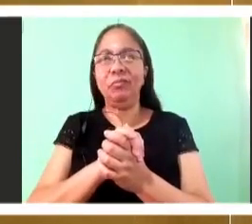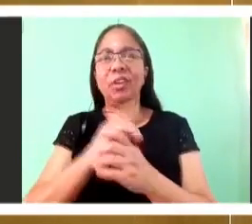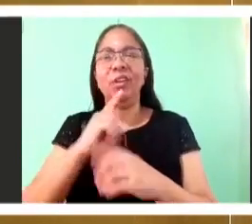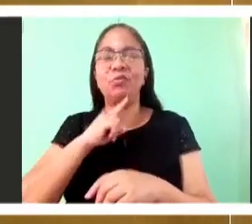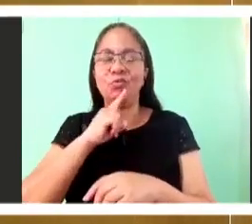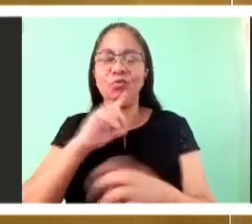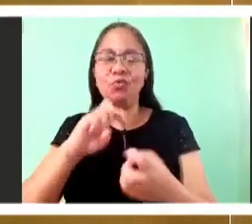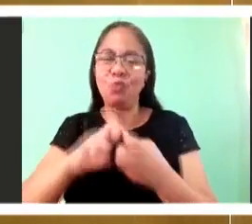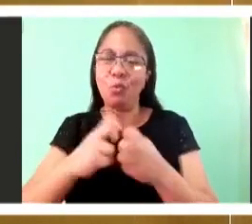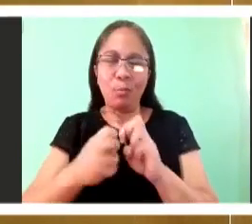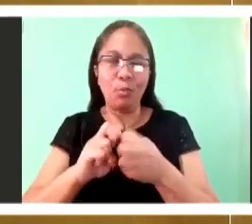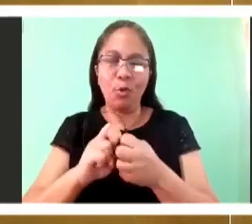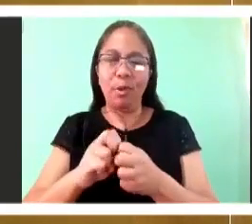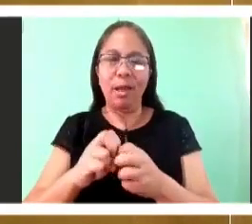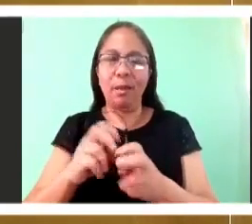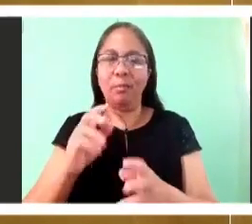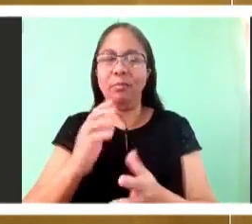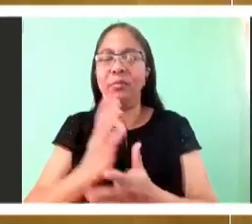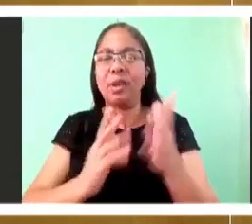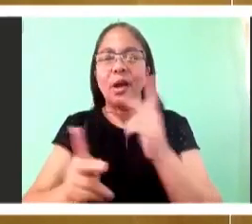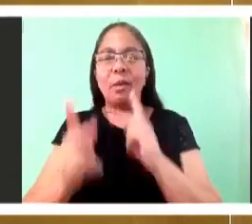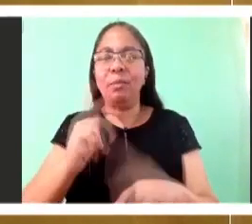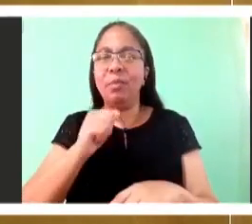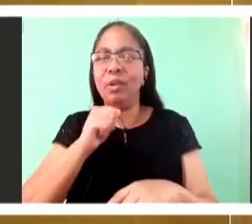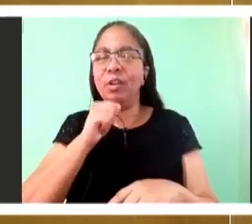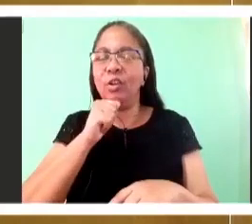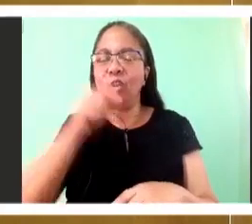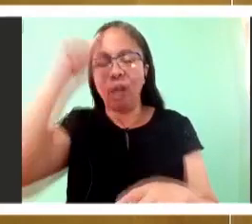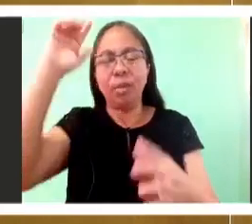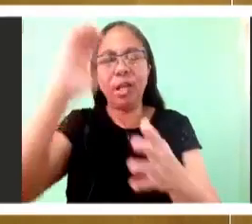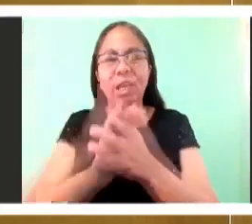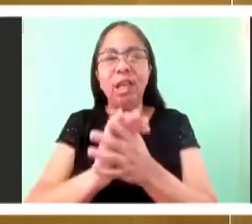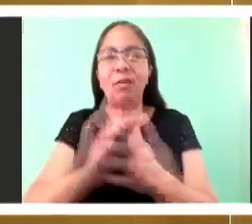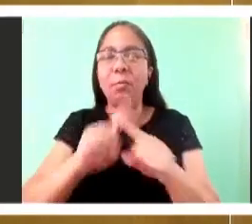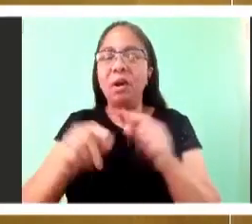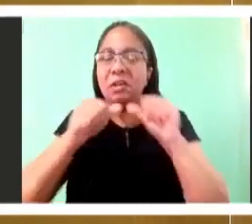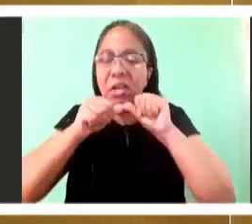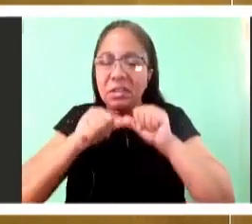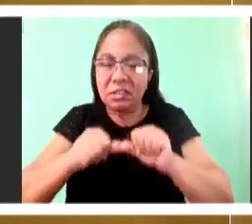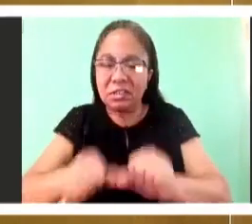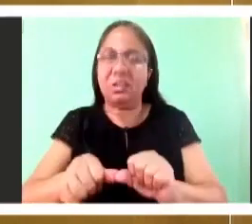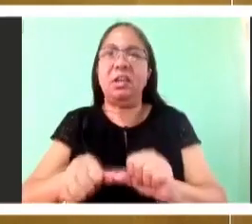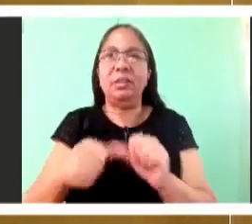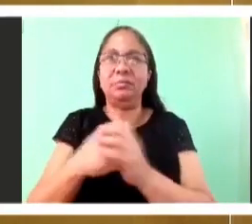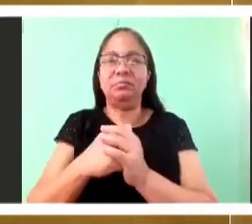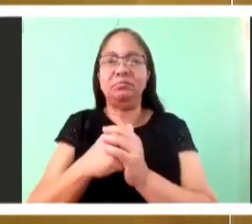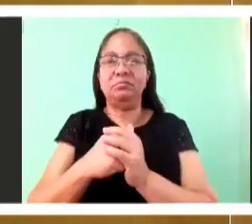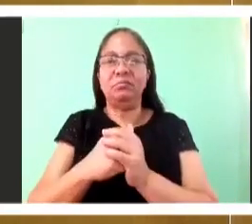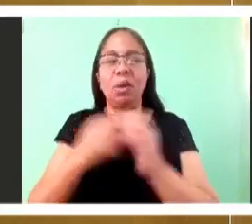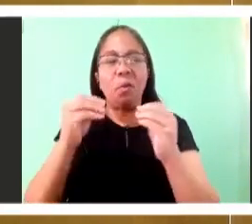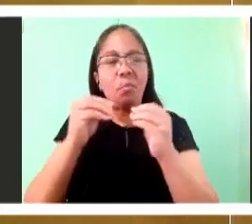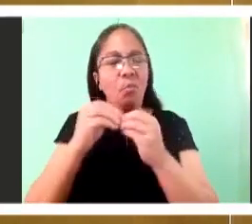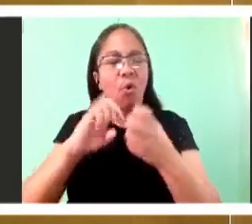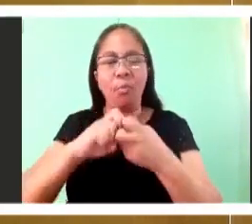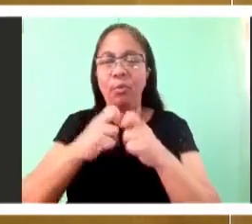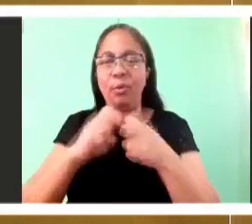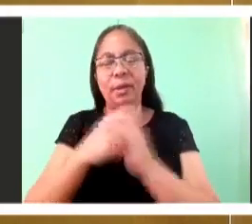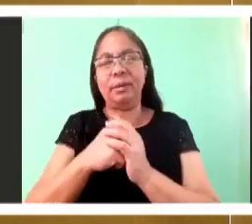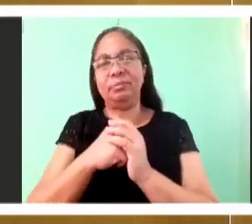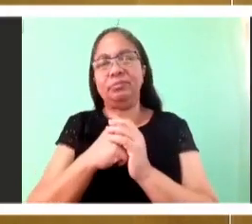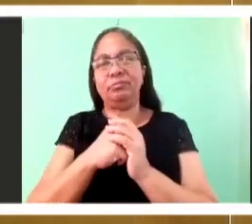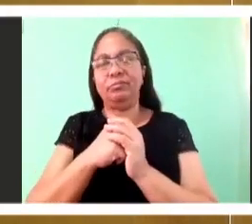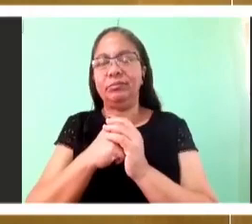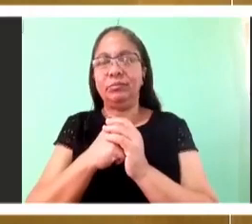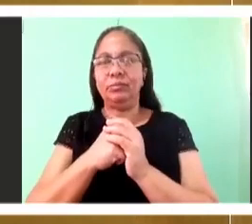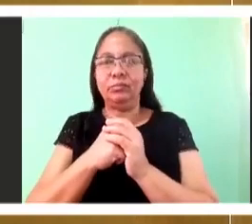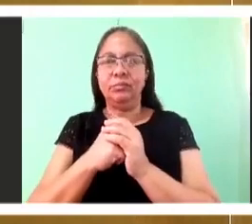But as we go through our texts, then Jesus said to the twelve, what about you? Do you